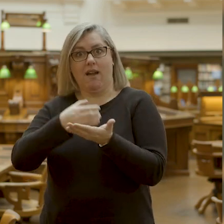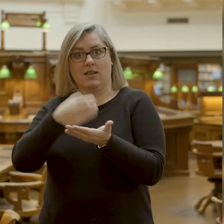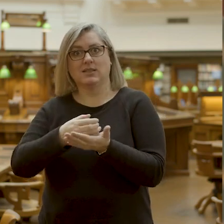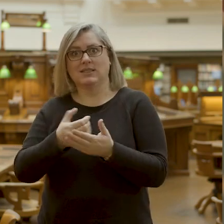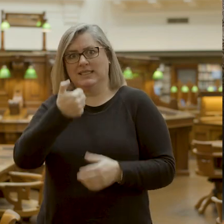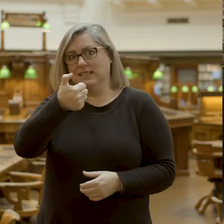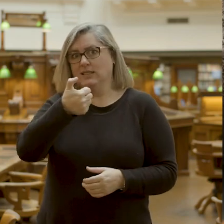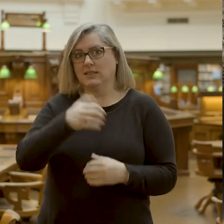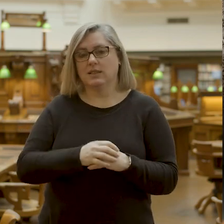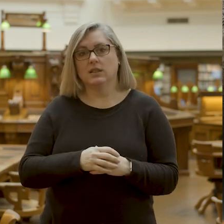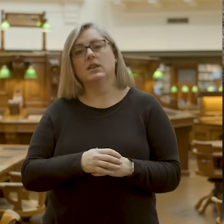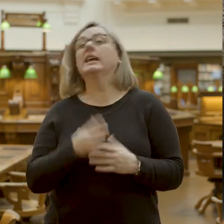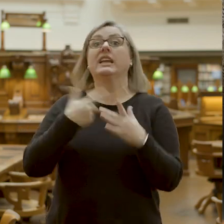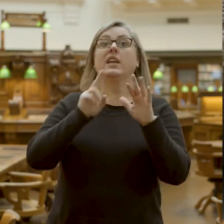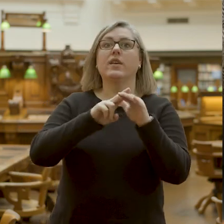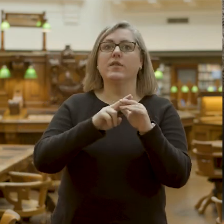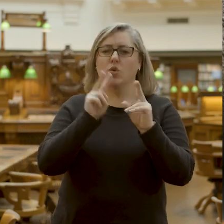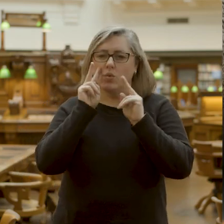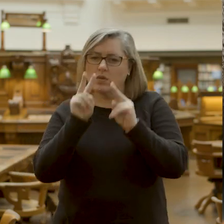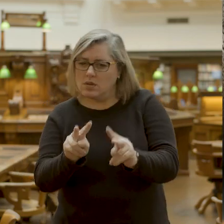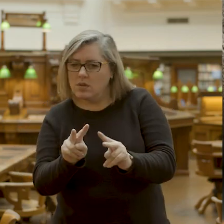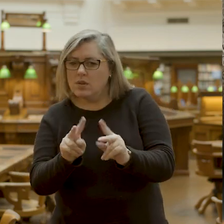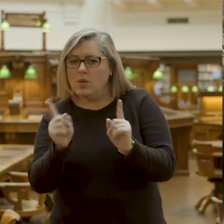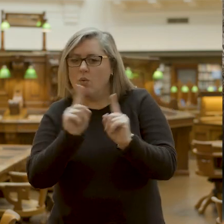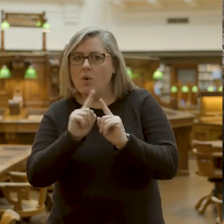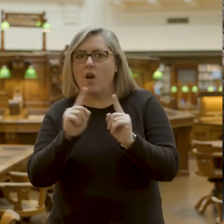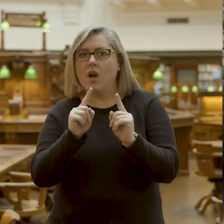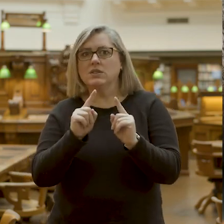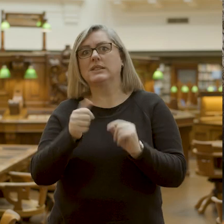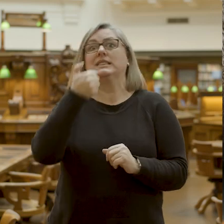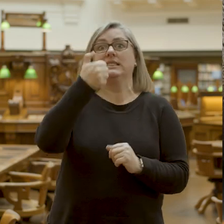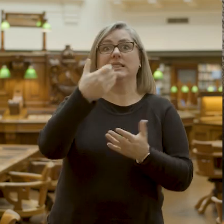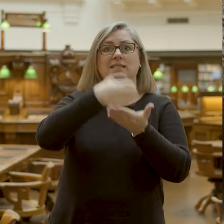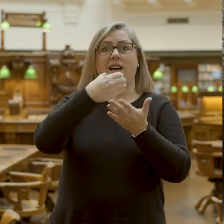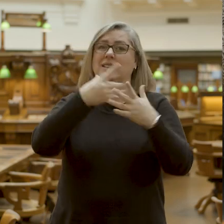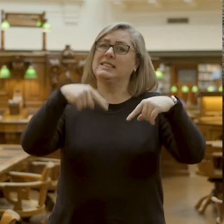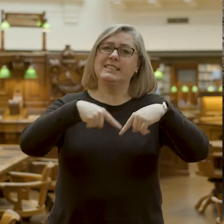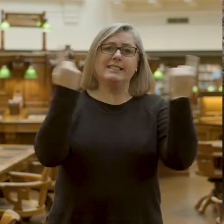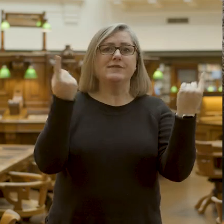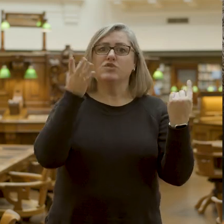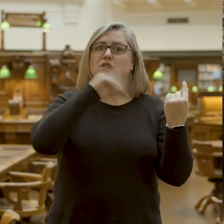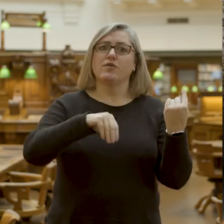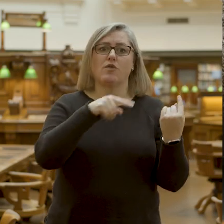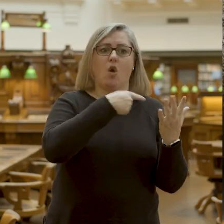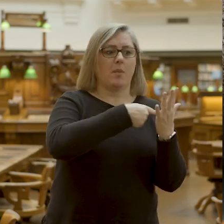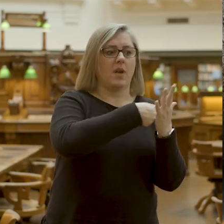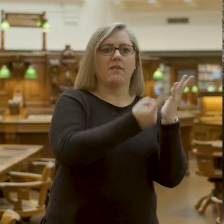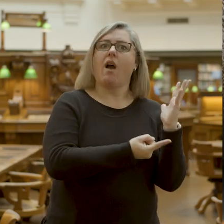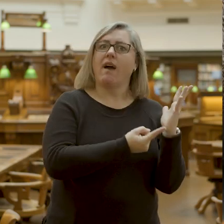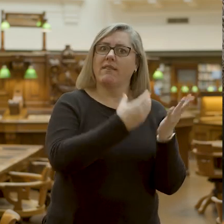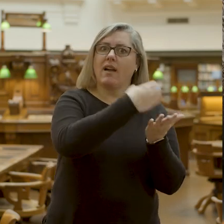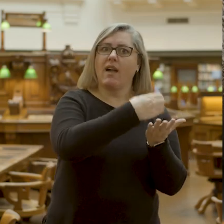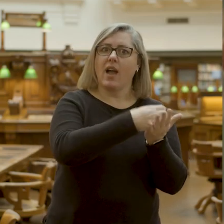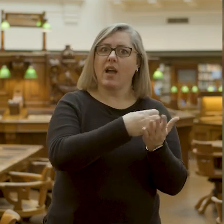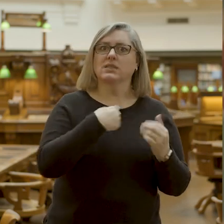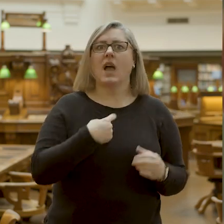you'll notice that these six cards are completely different to these five cards. I've